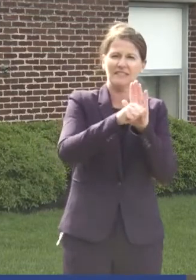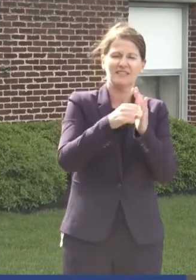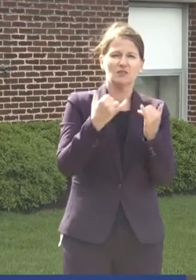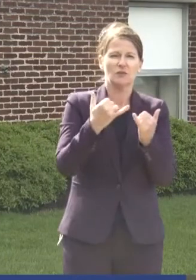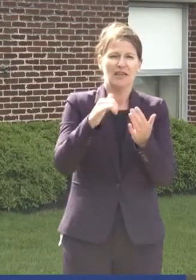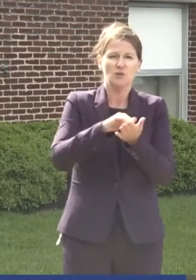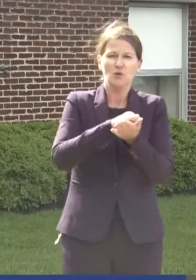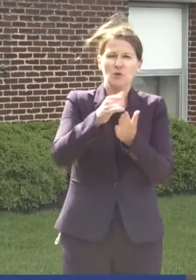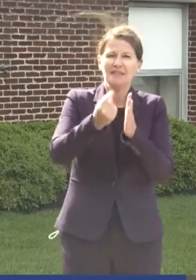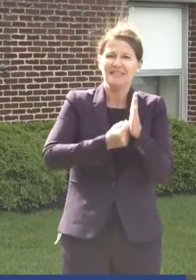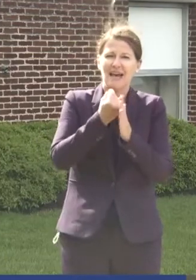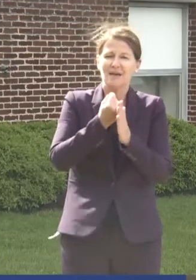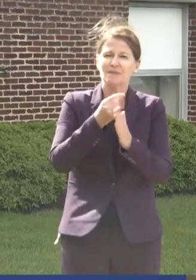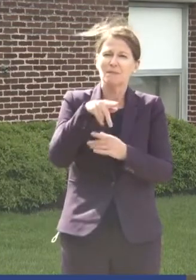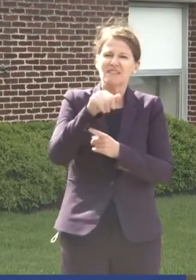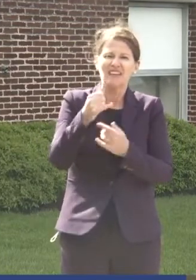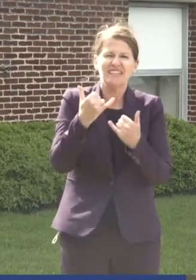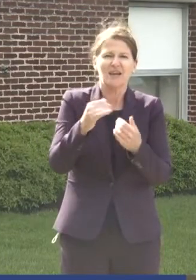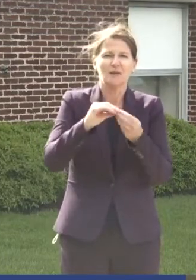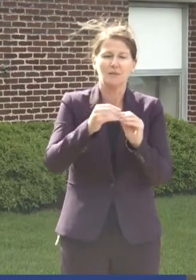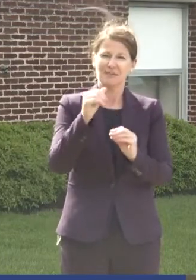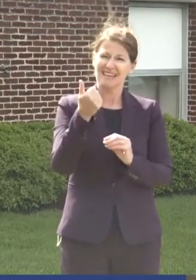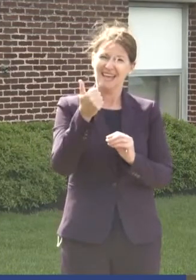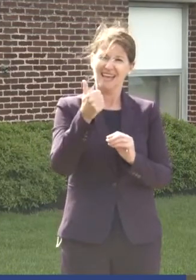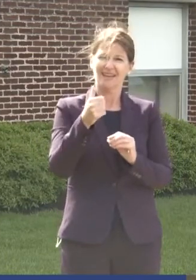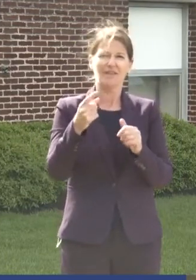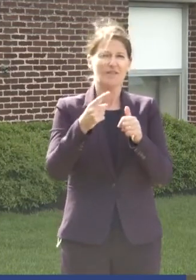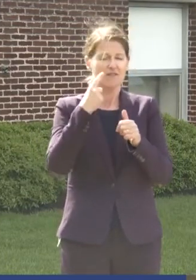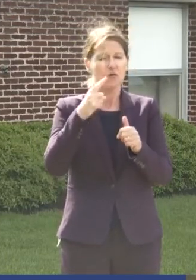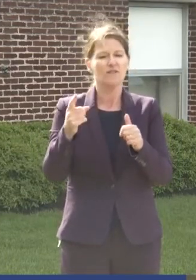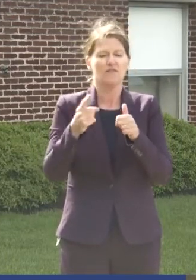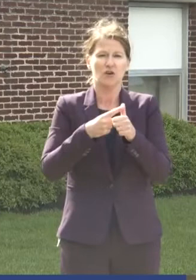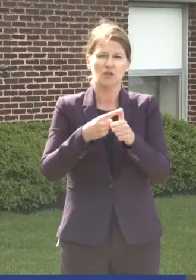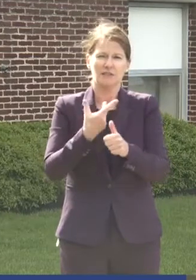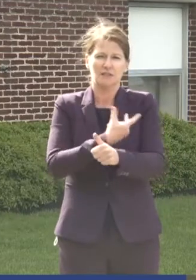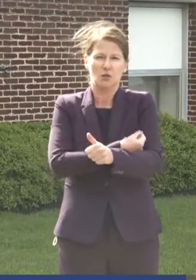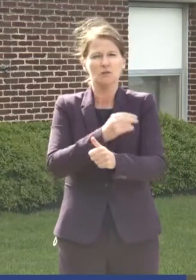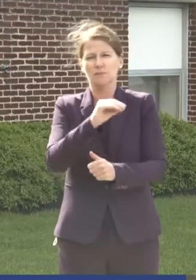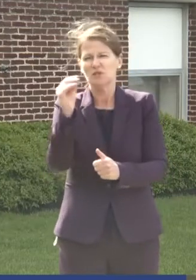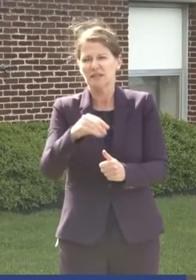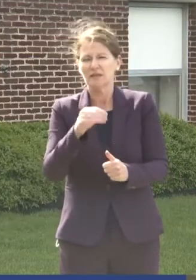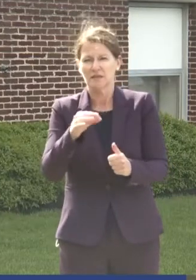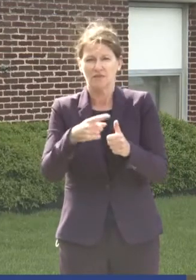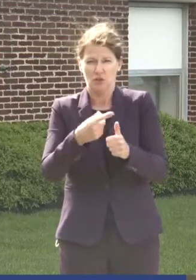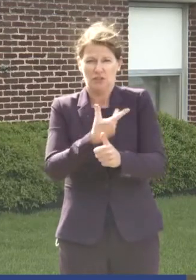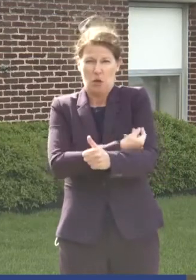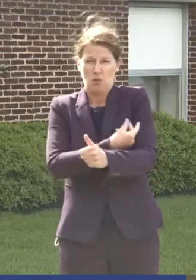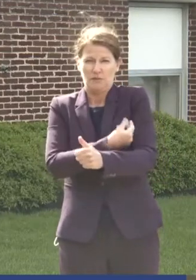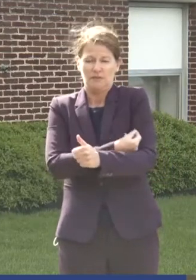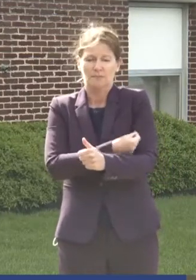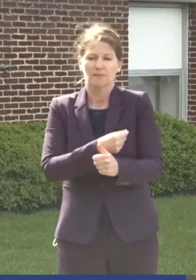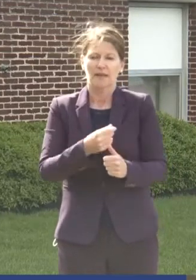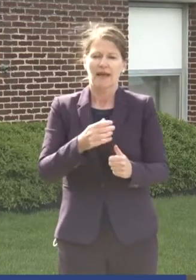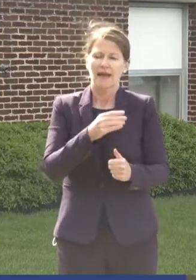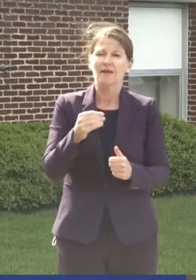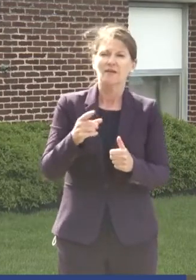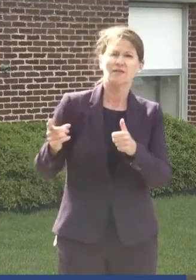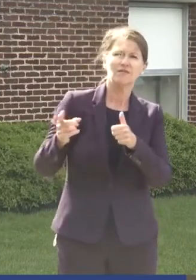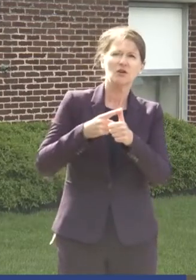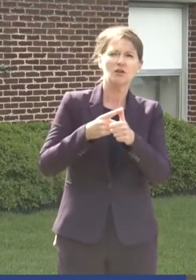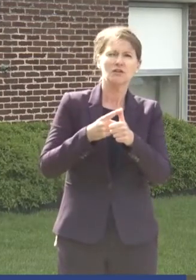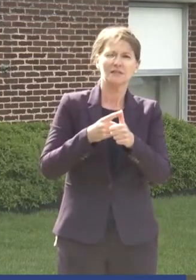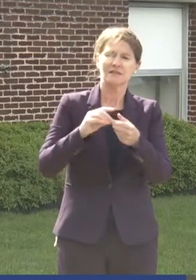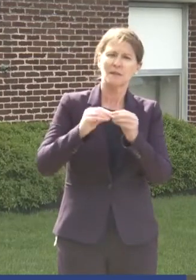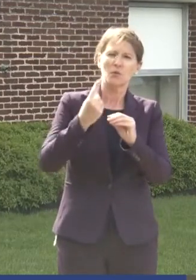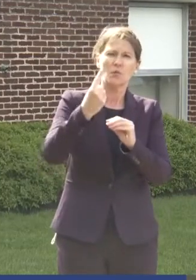we were actually 10th on the first dose list. The percentage of first doses were actually first on first